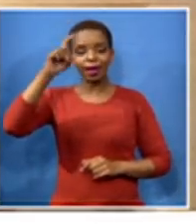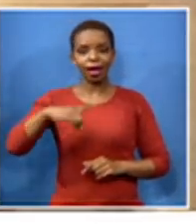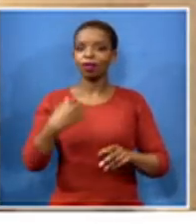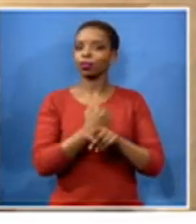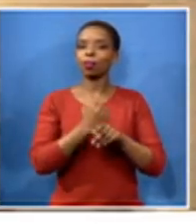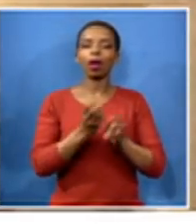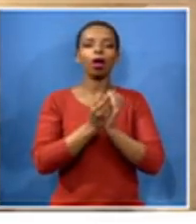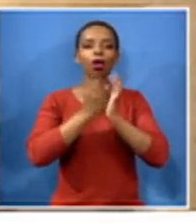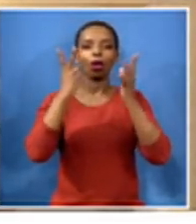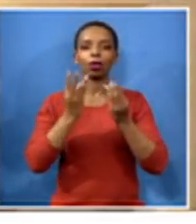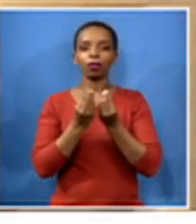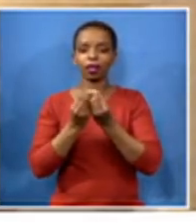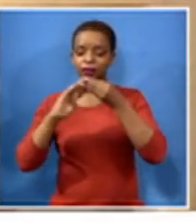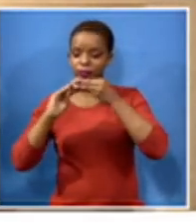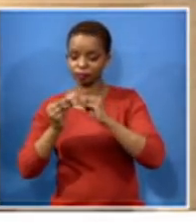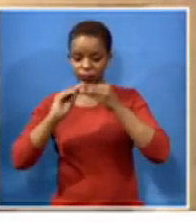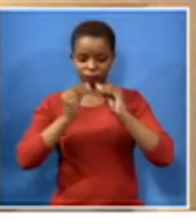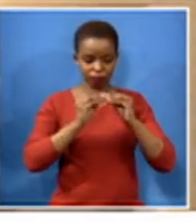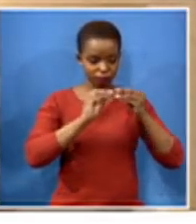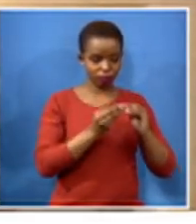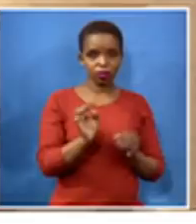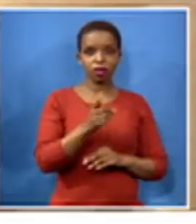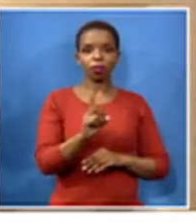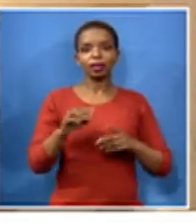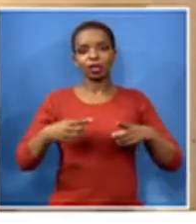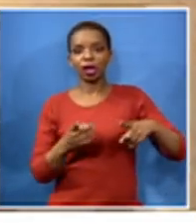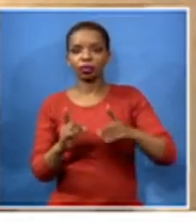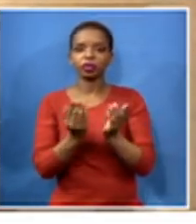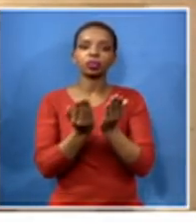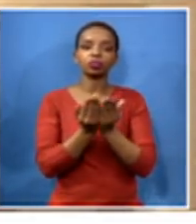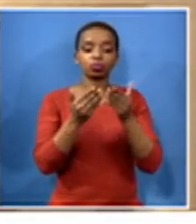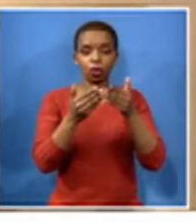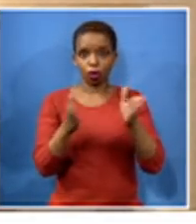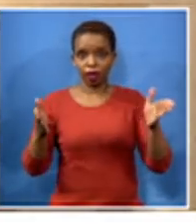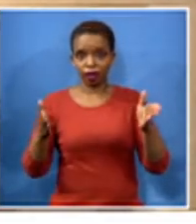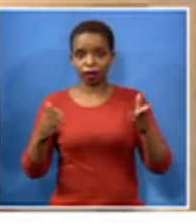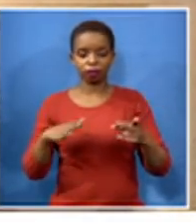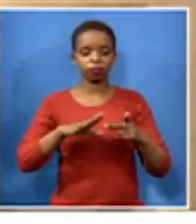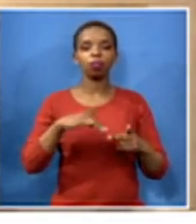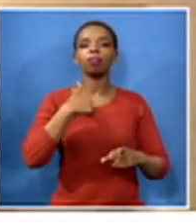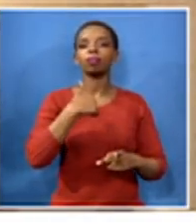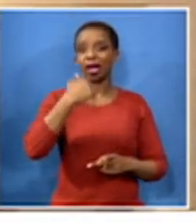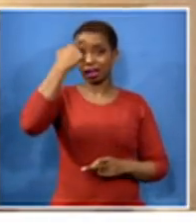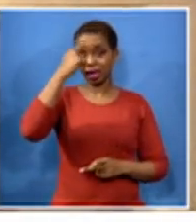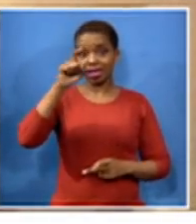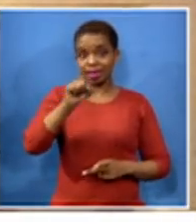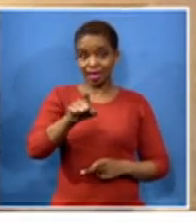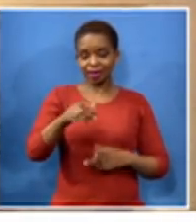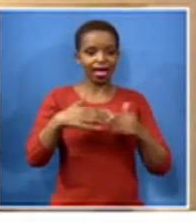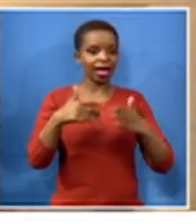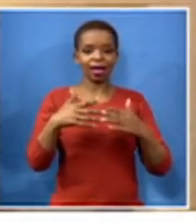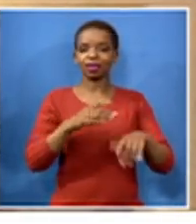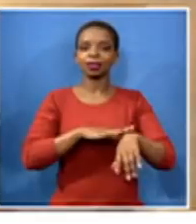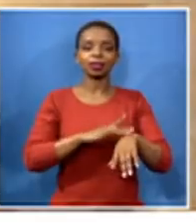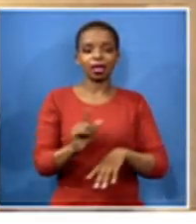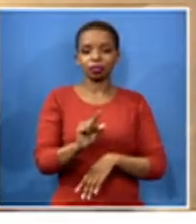to are the directions on school openings um i think that should come out anytime soon that